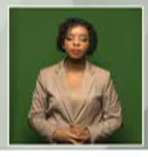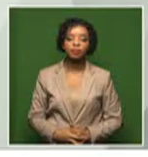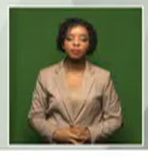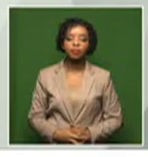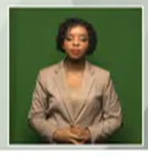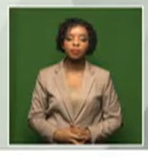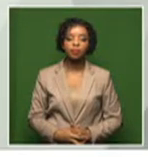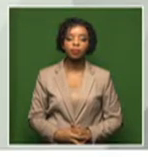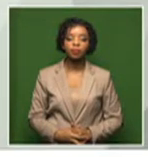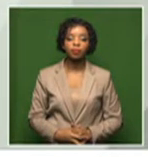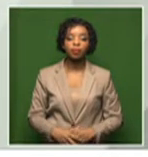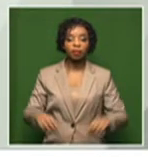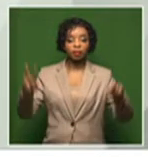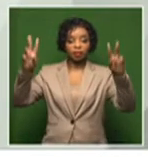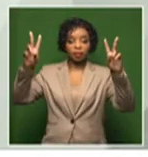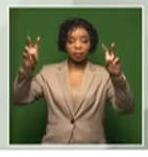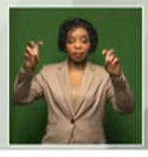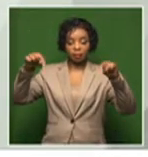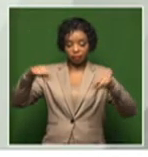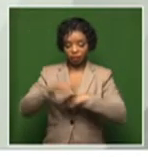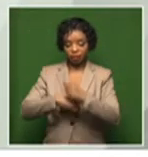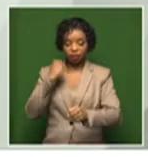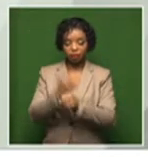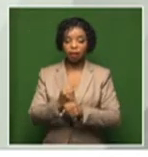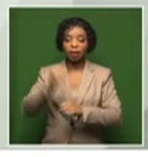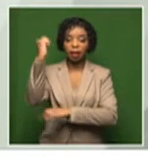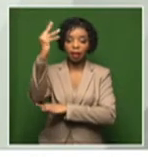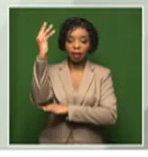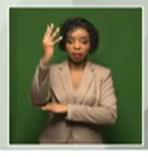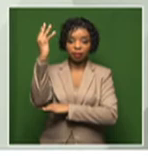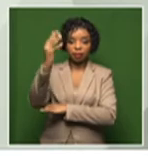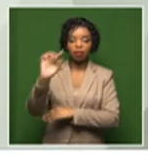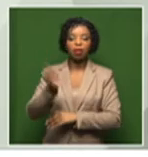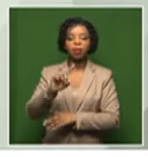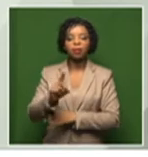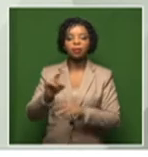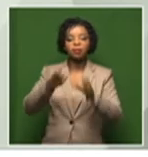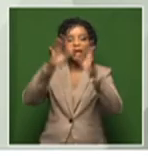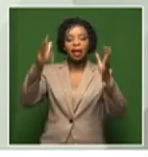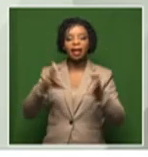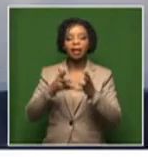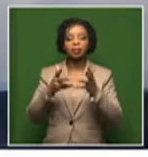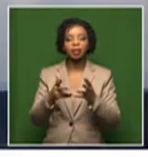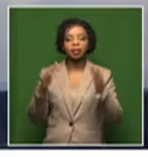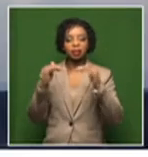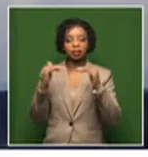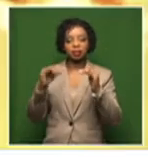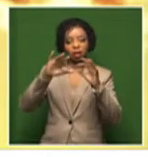The theme for this year's lecture was climate justice globally, now and for the future.